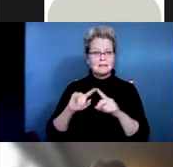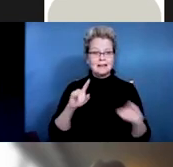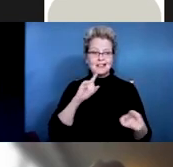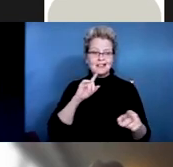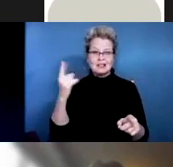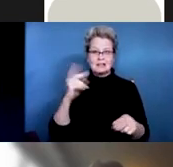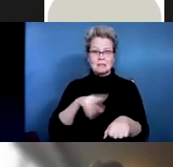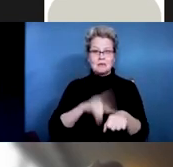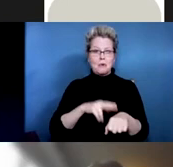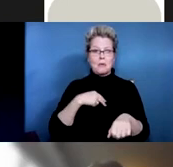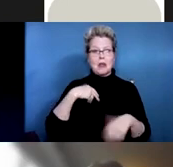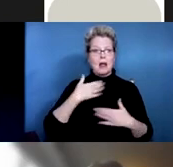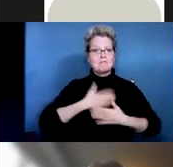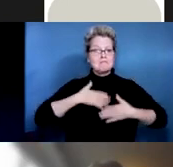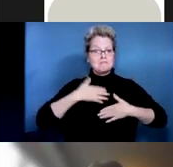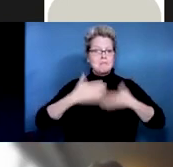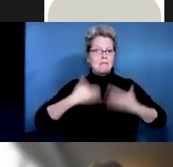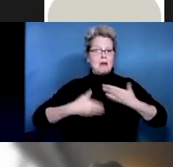then you have an accident.